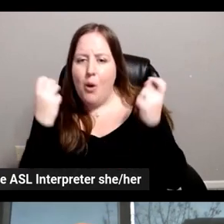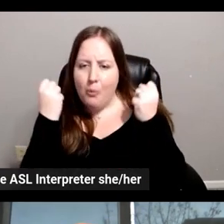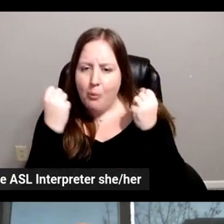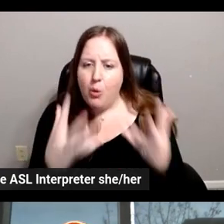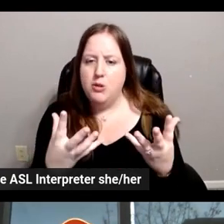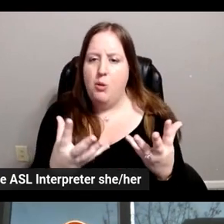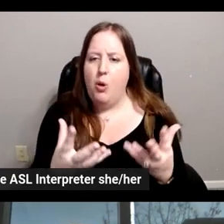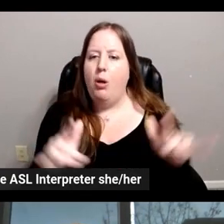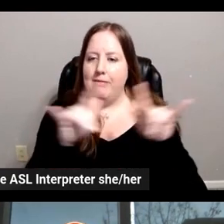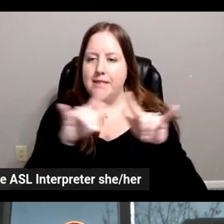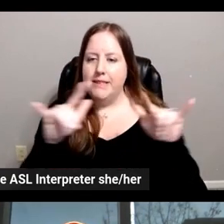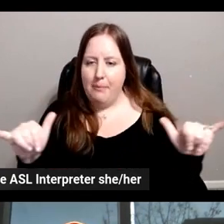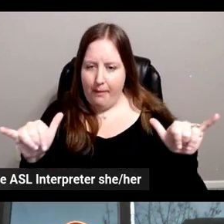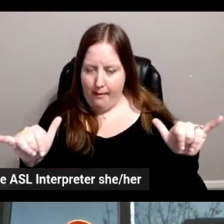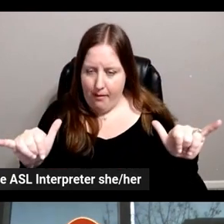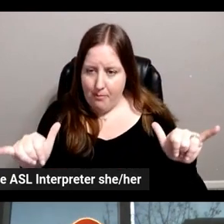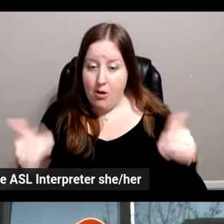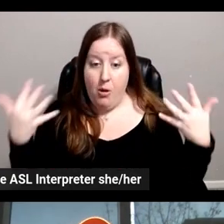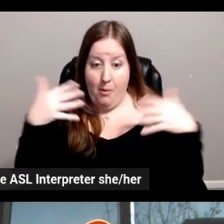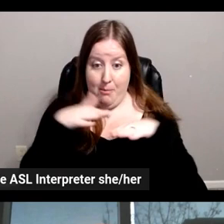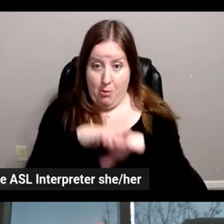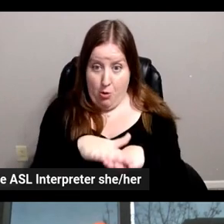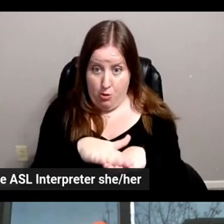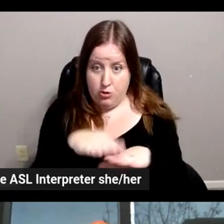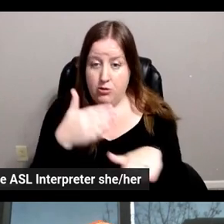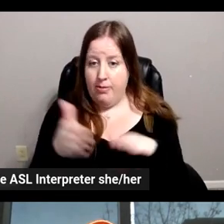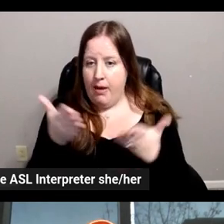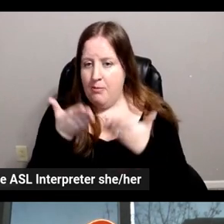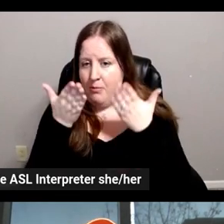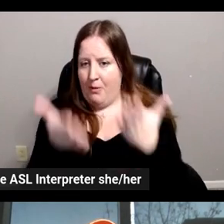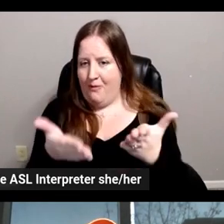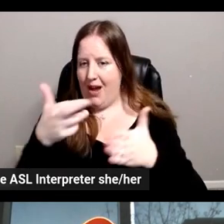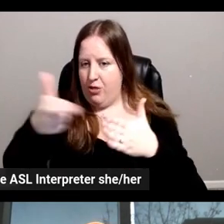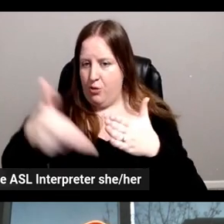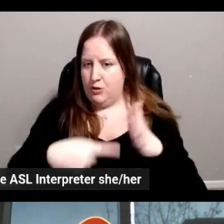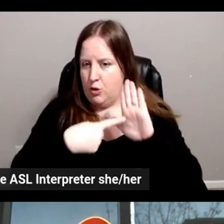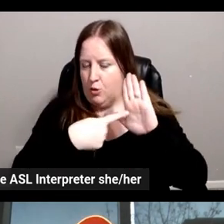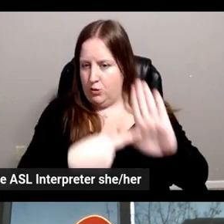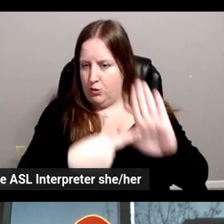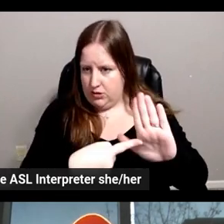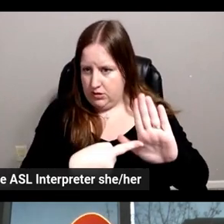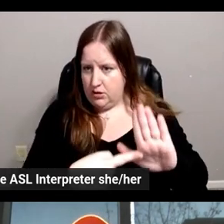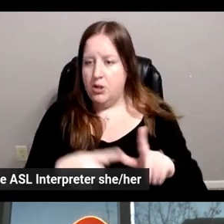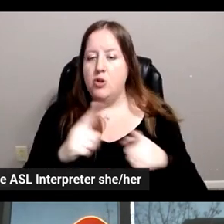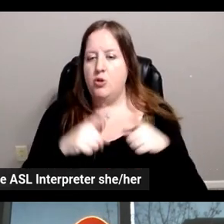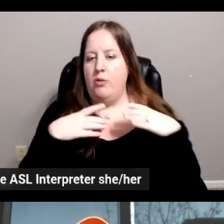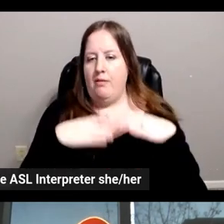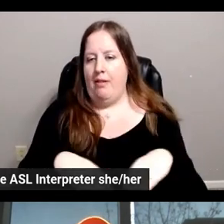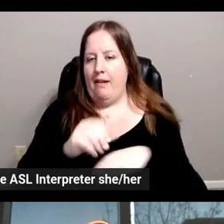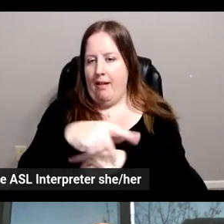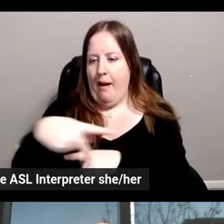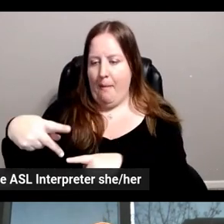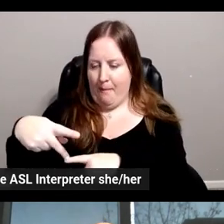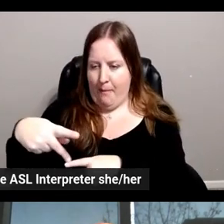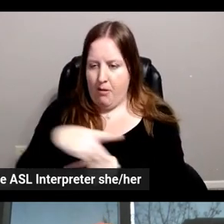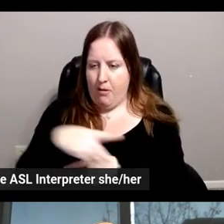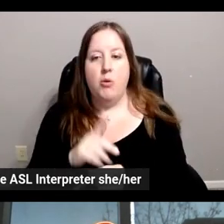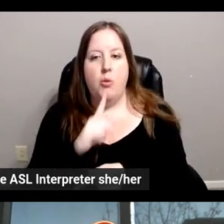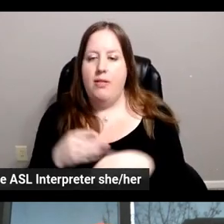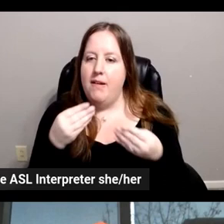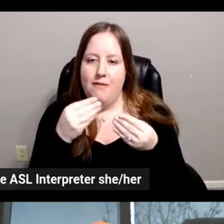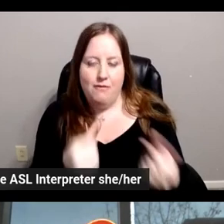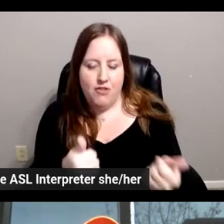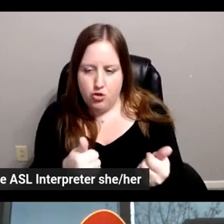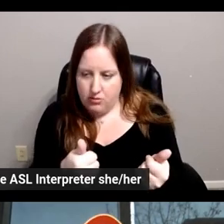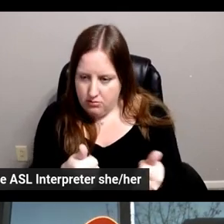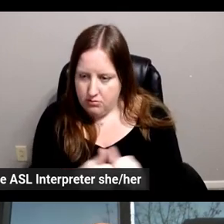parallel, merge this data and provide the result as a payload back to the client application. And this is really efficient if